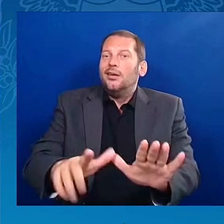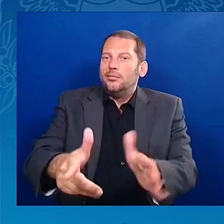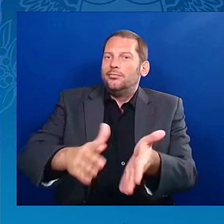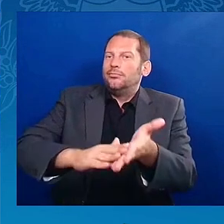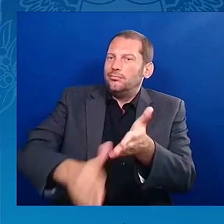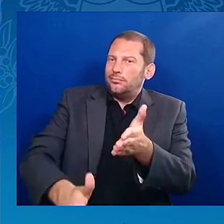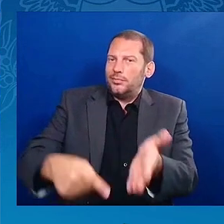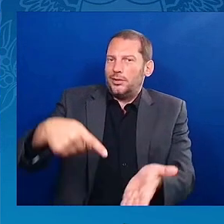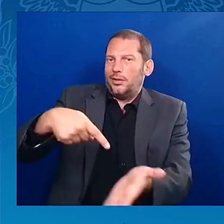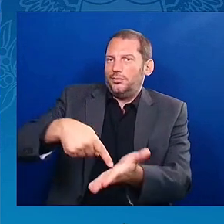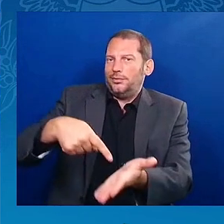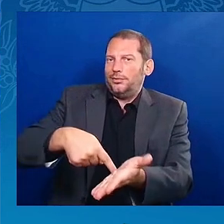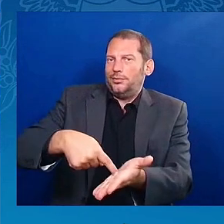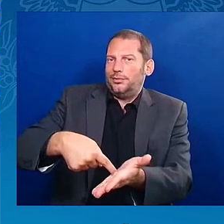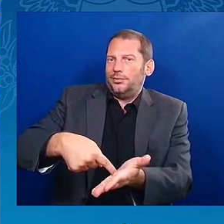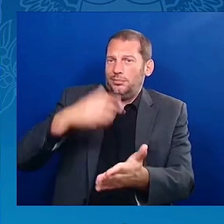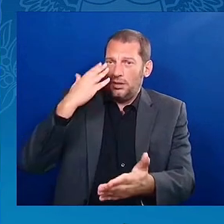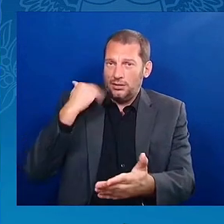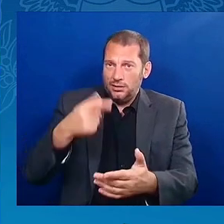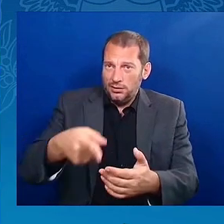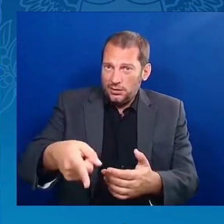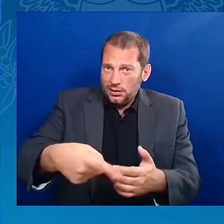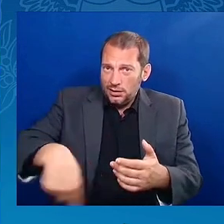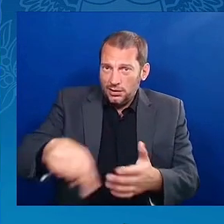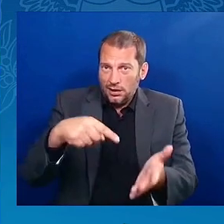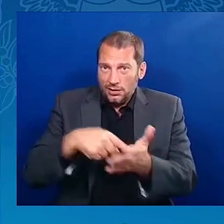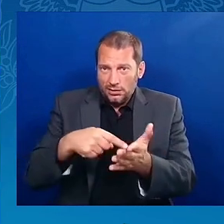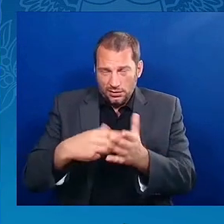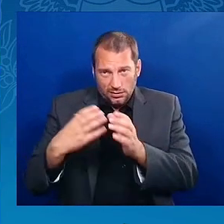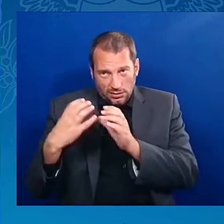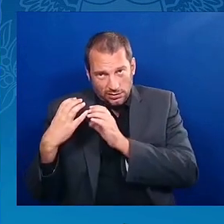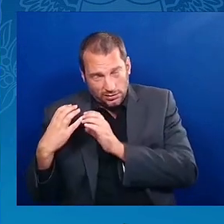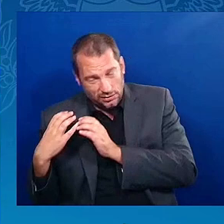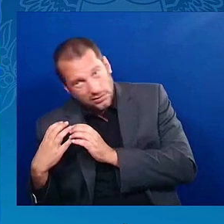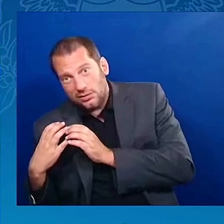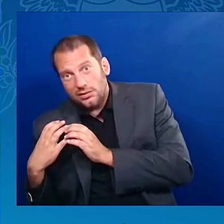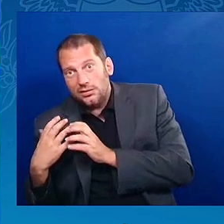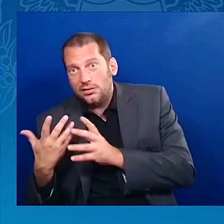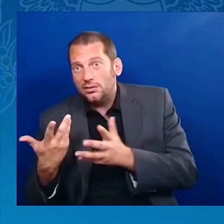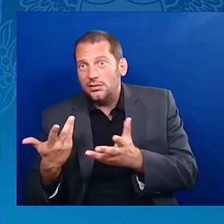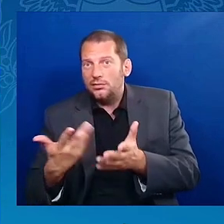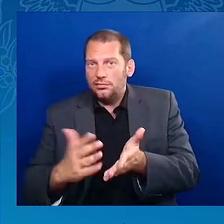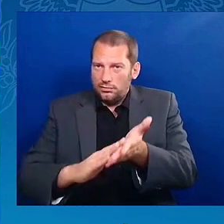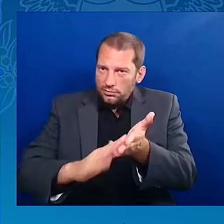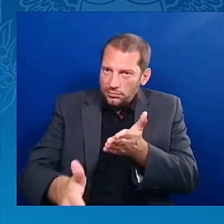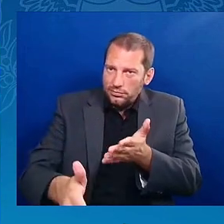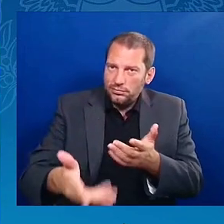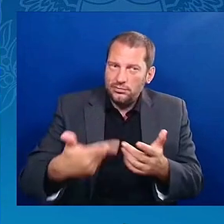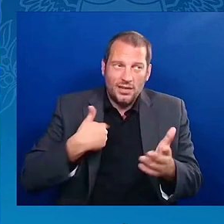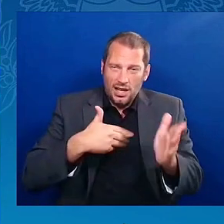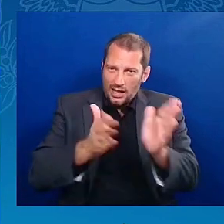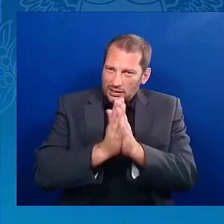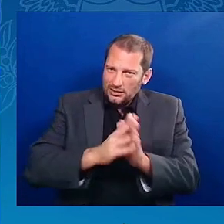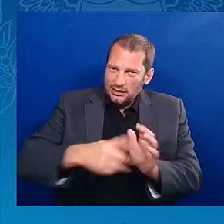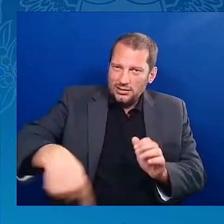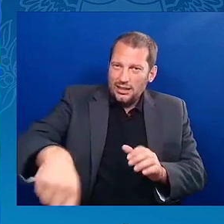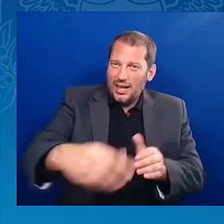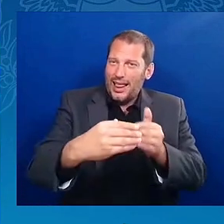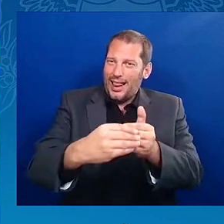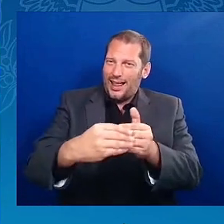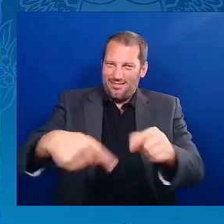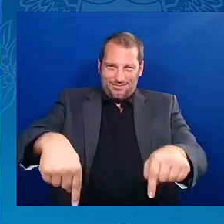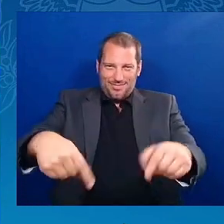that we are forgiving. Here's what I want to ask the leaders in the room in terms of helping get the word out. Please help people know this.